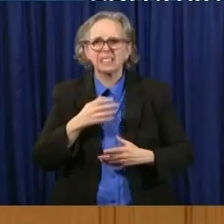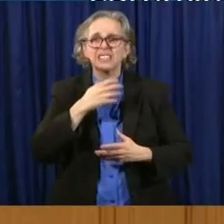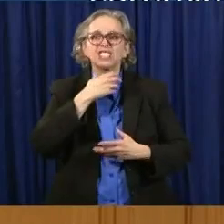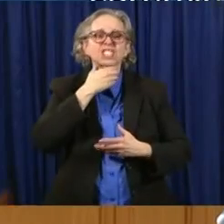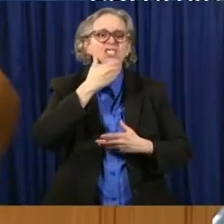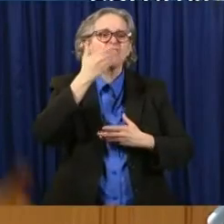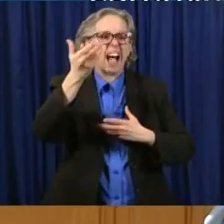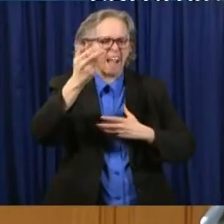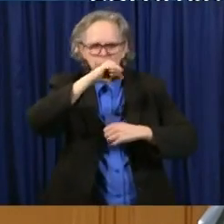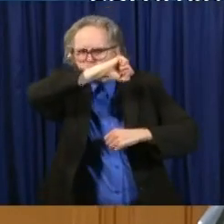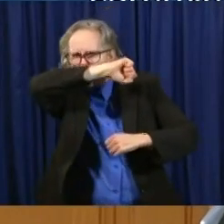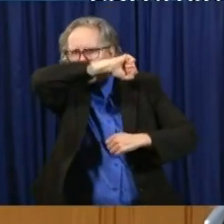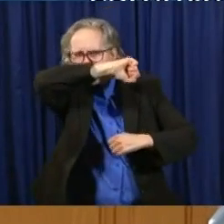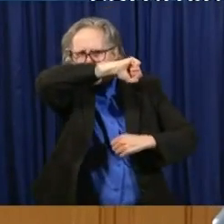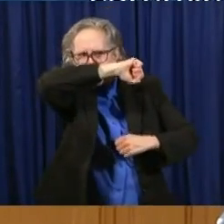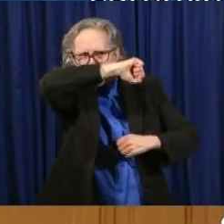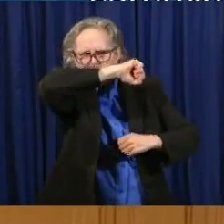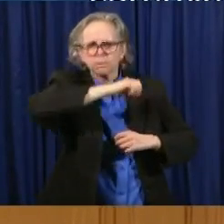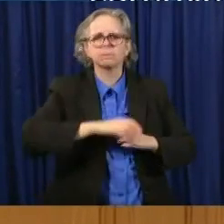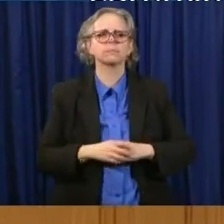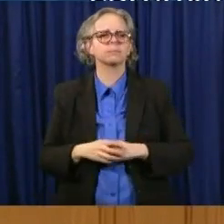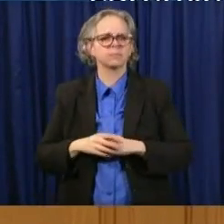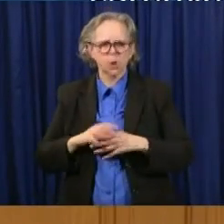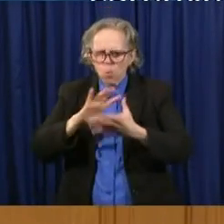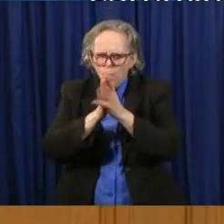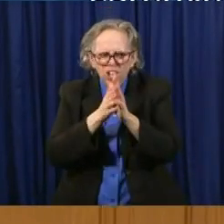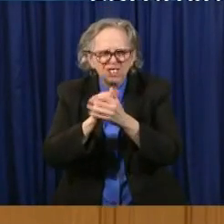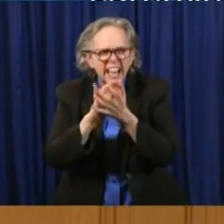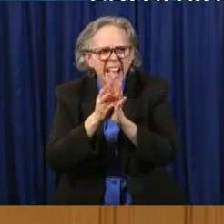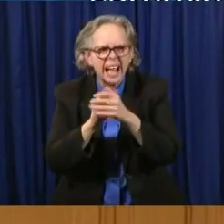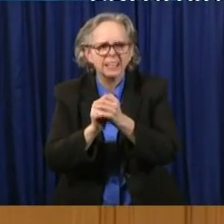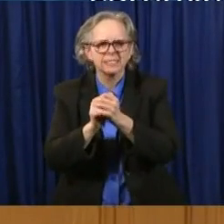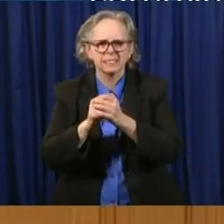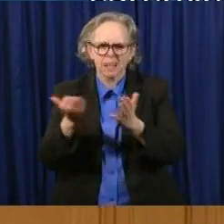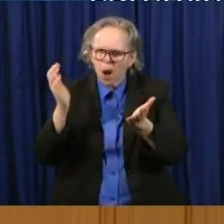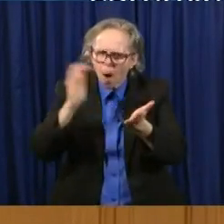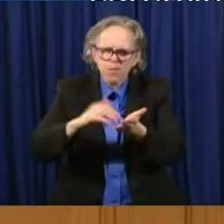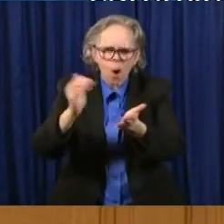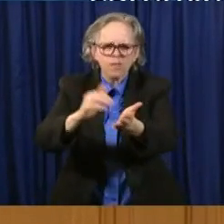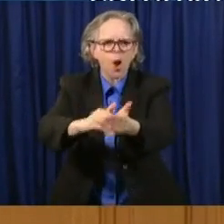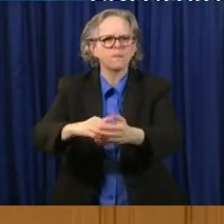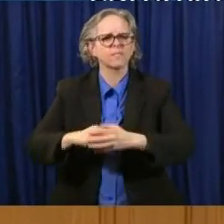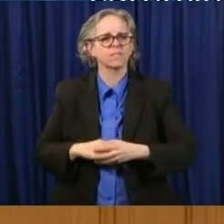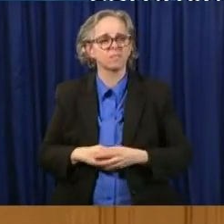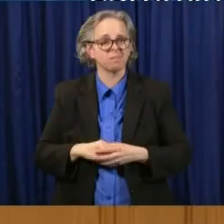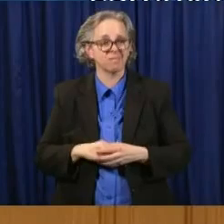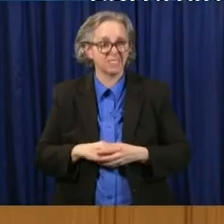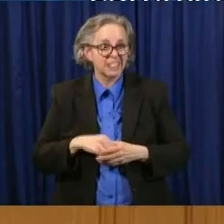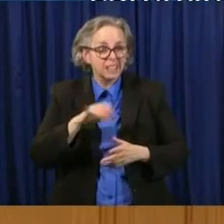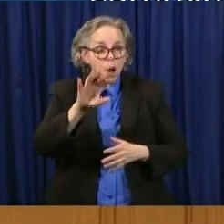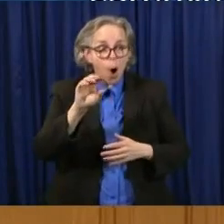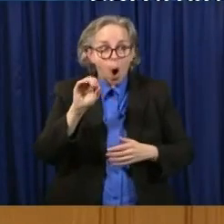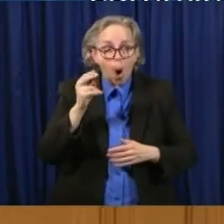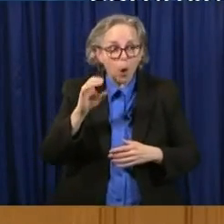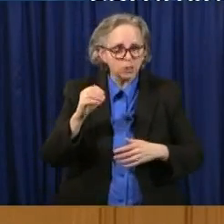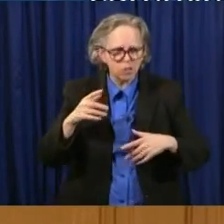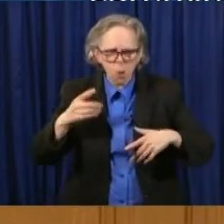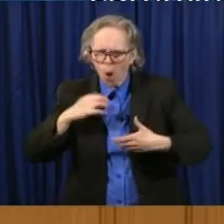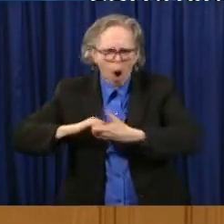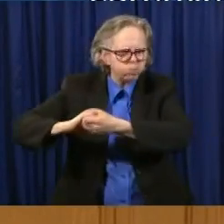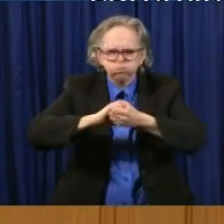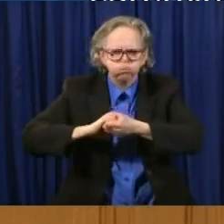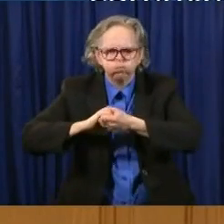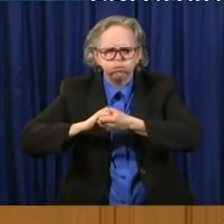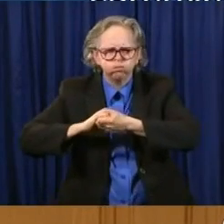coughing. And wash your hands repeatedly throughout the day. And as Ohioans, we're coming together in ways we never thought